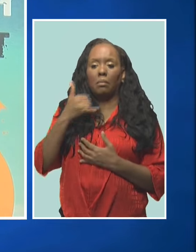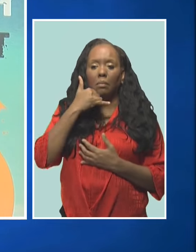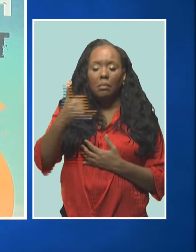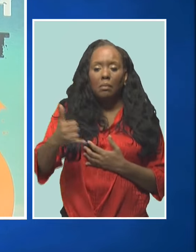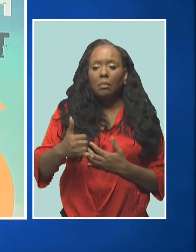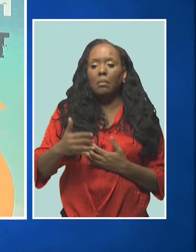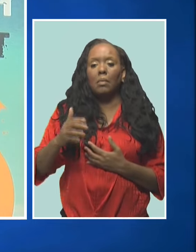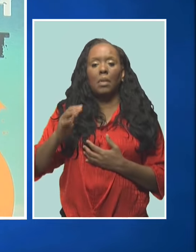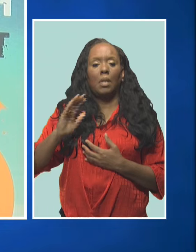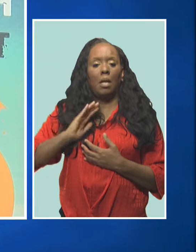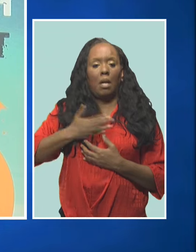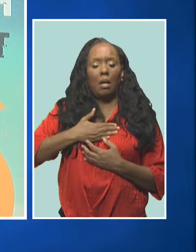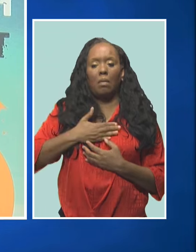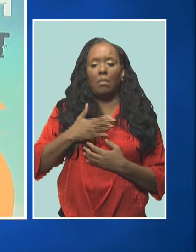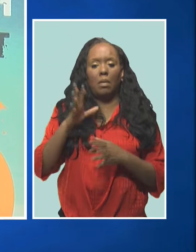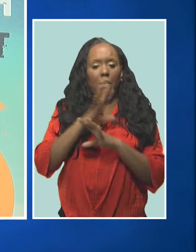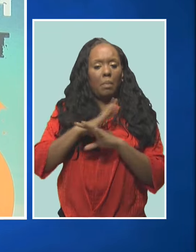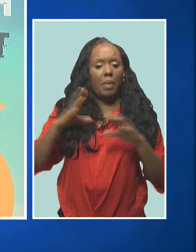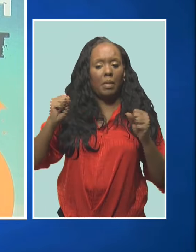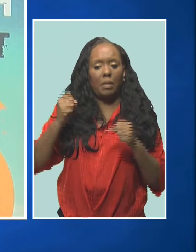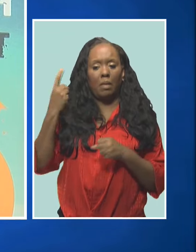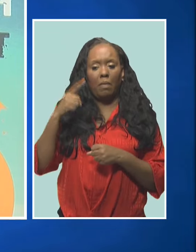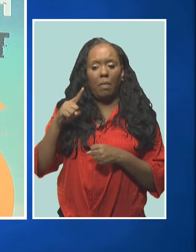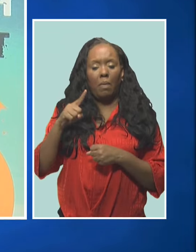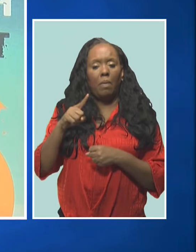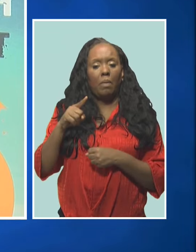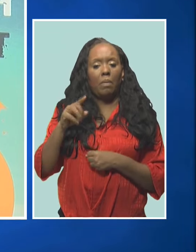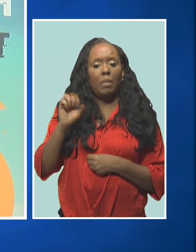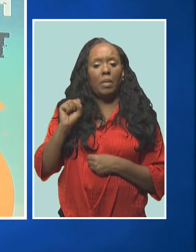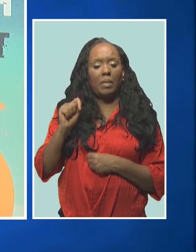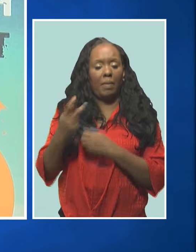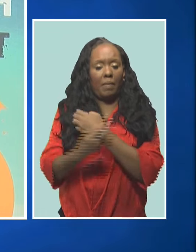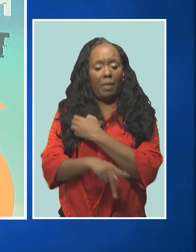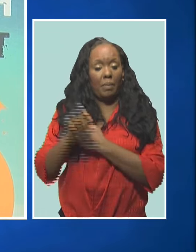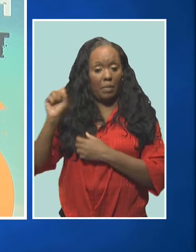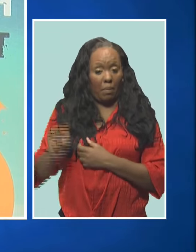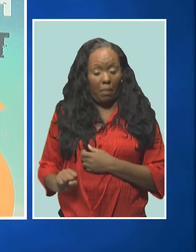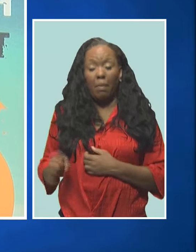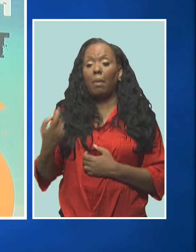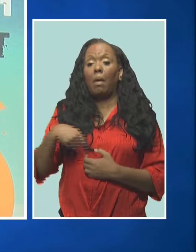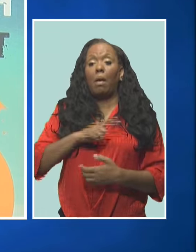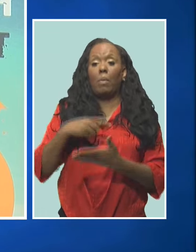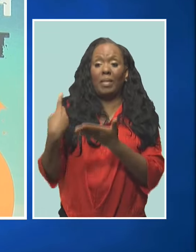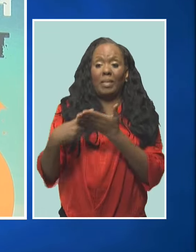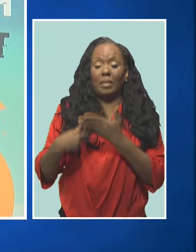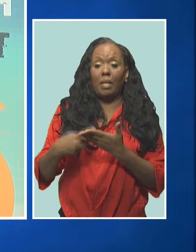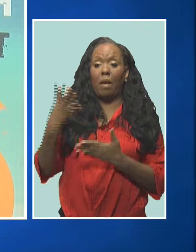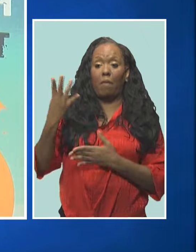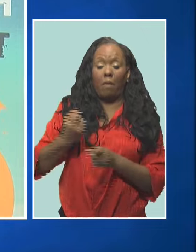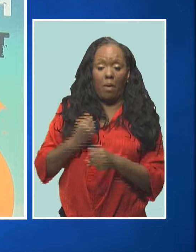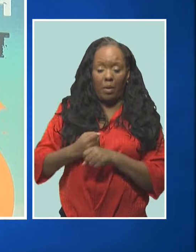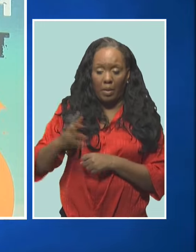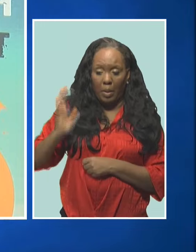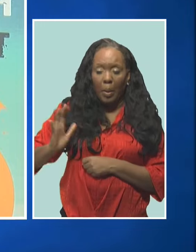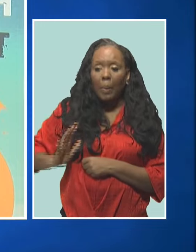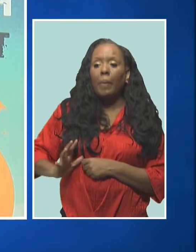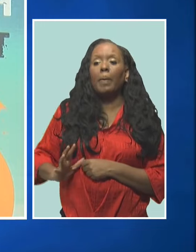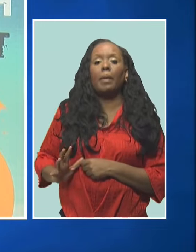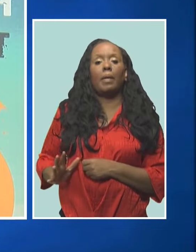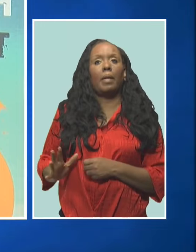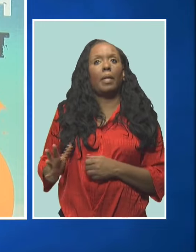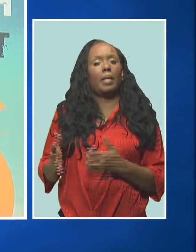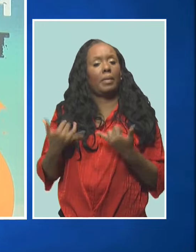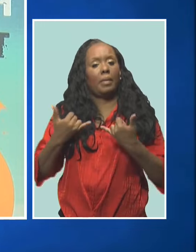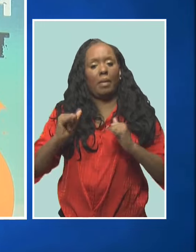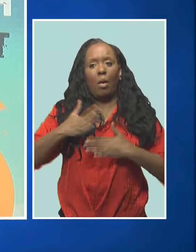branch, our branch president and minister, told what we had discussed four years ago to refresh them on it, and they were